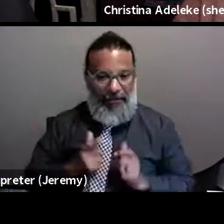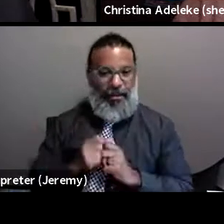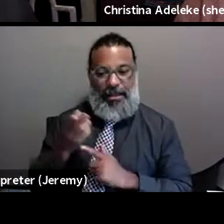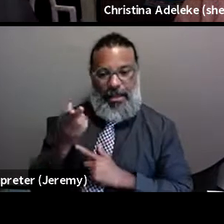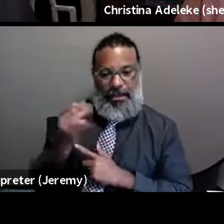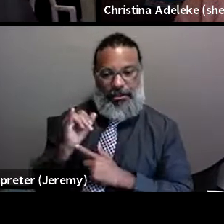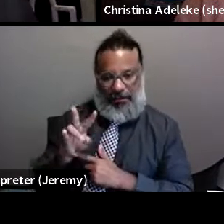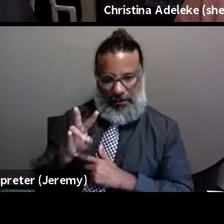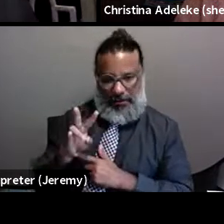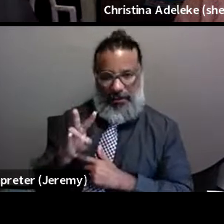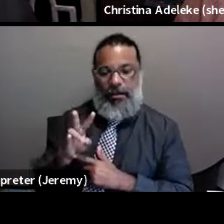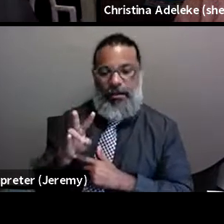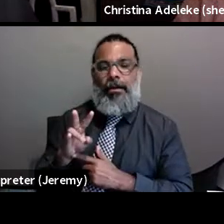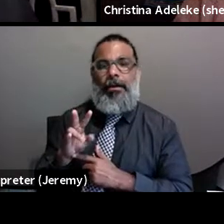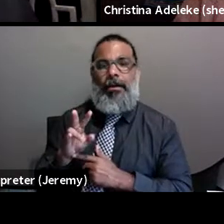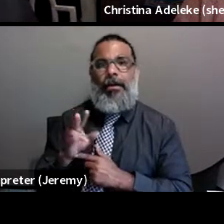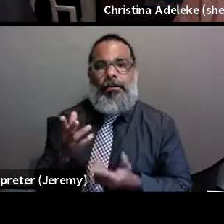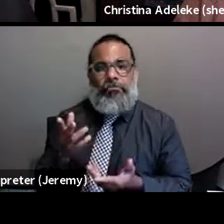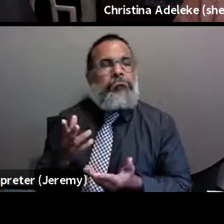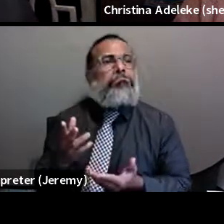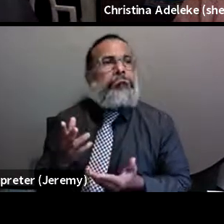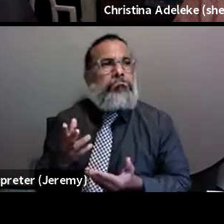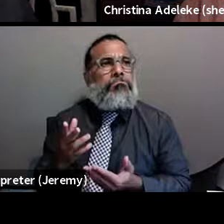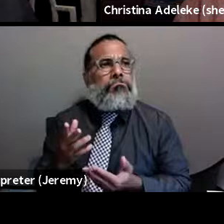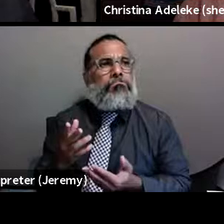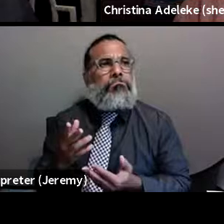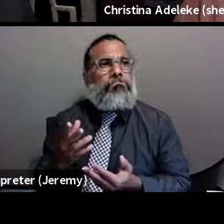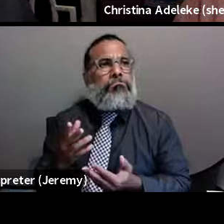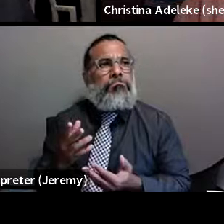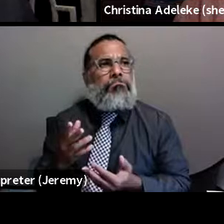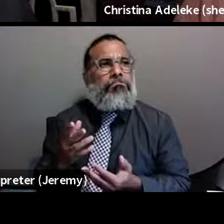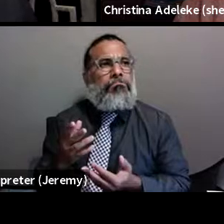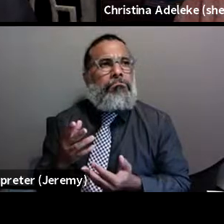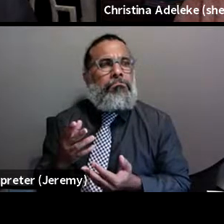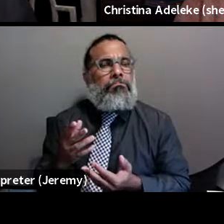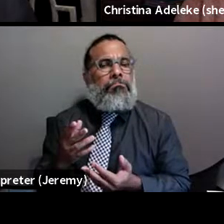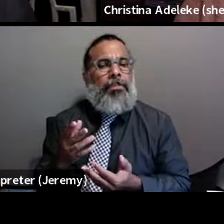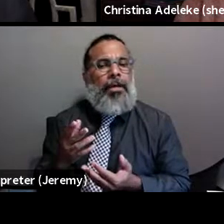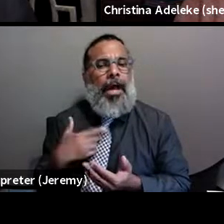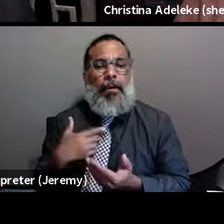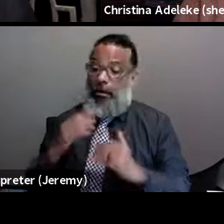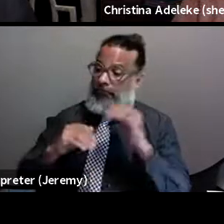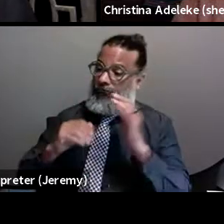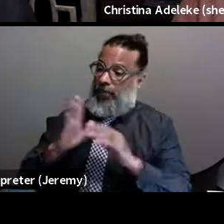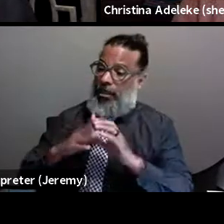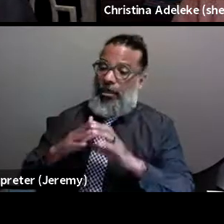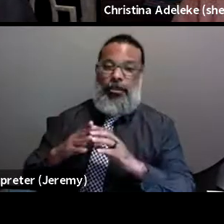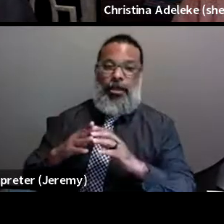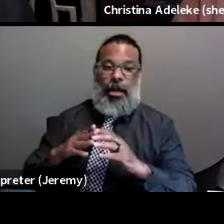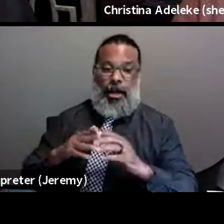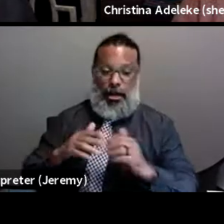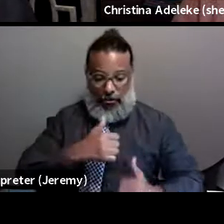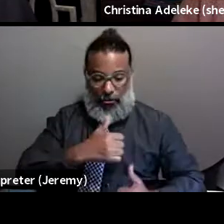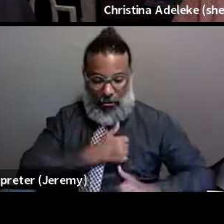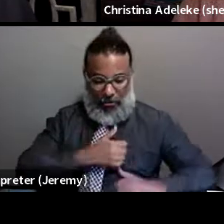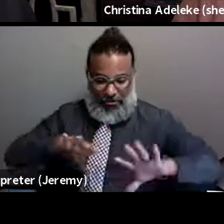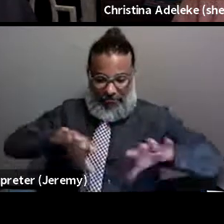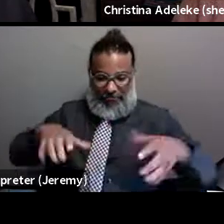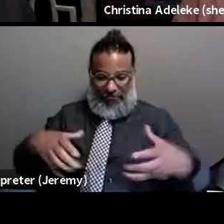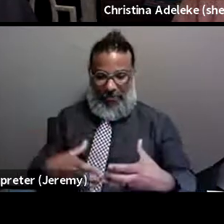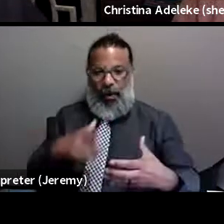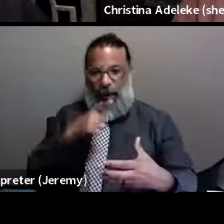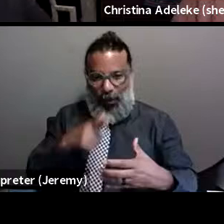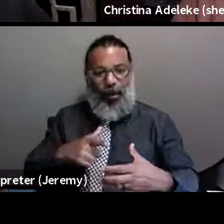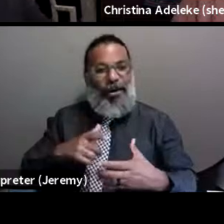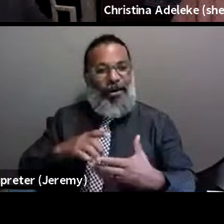to build, I'm will, I want to build an army of individuals living with HIV and aging, right?